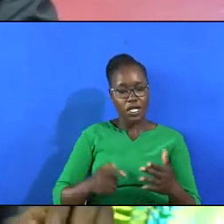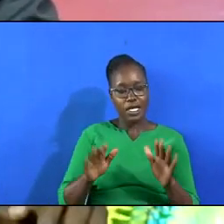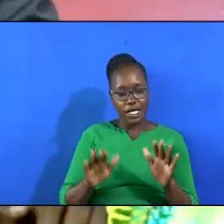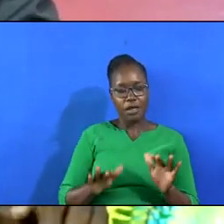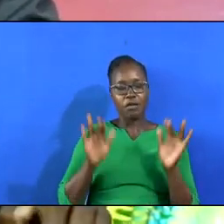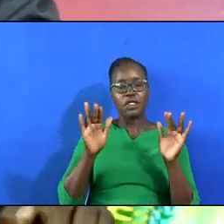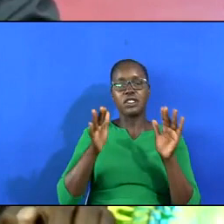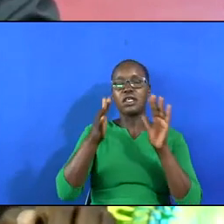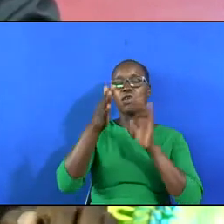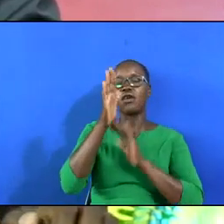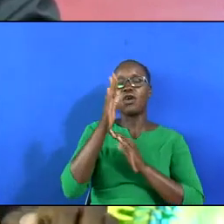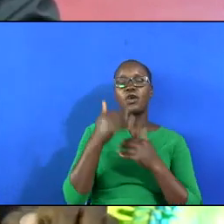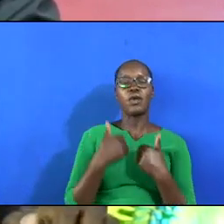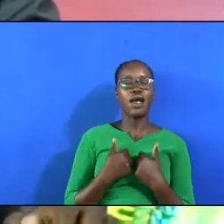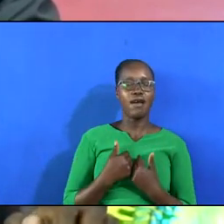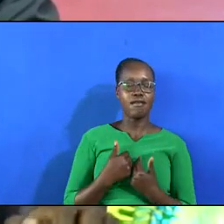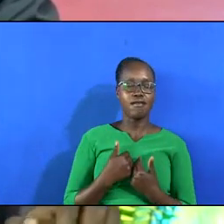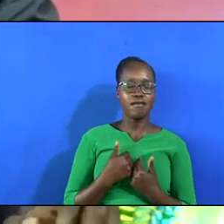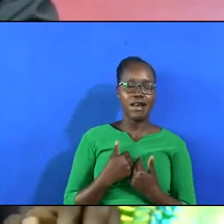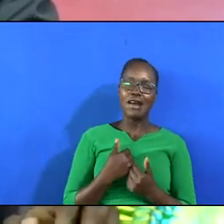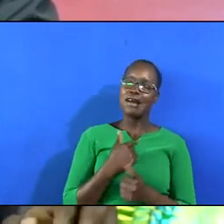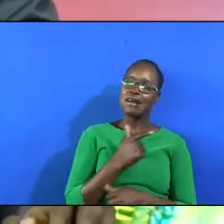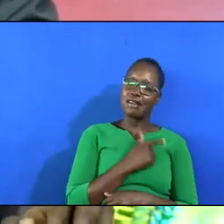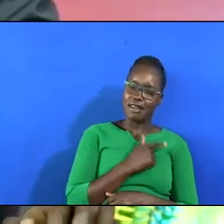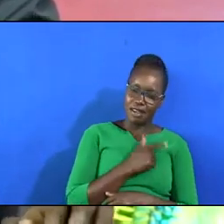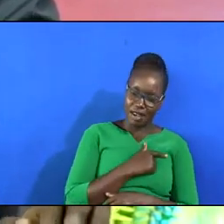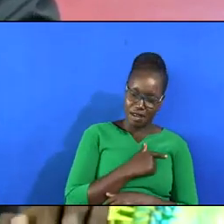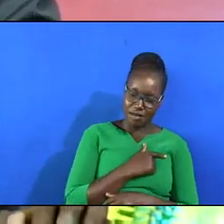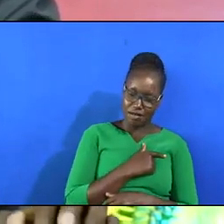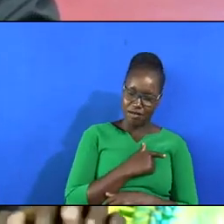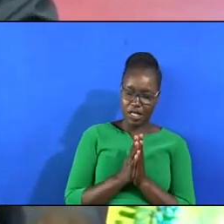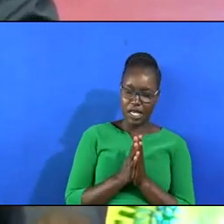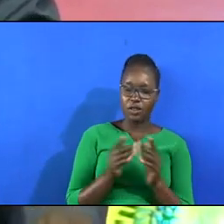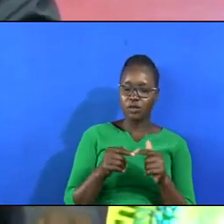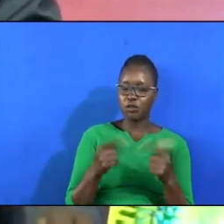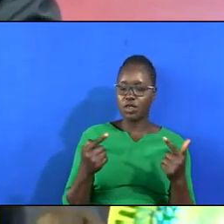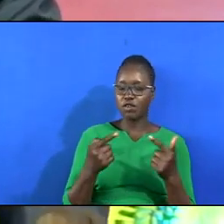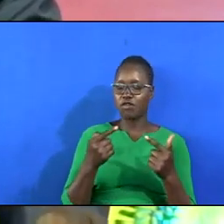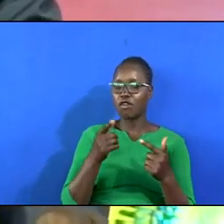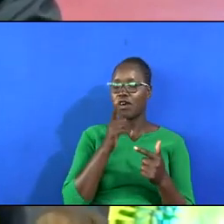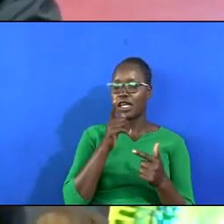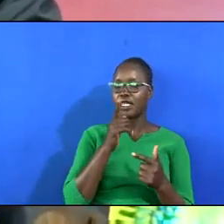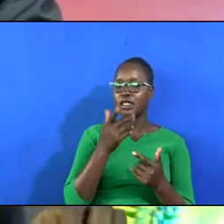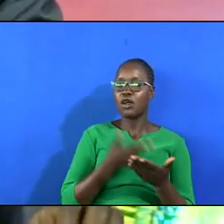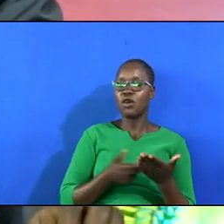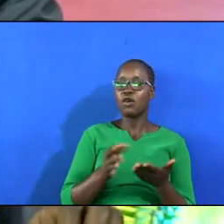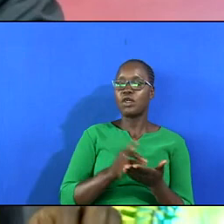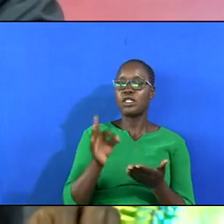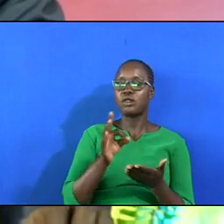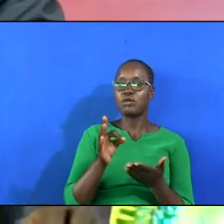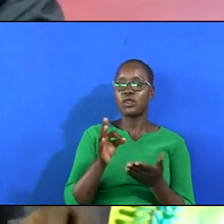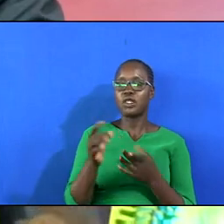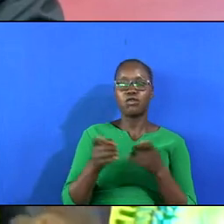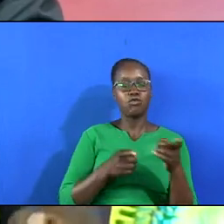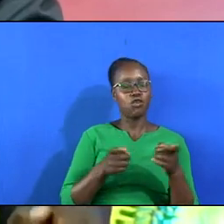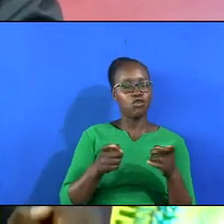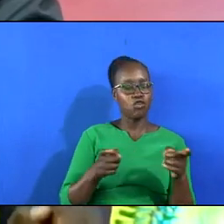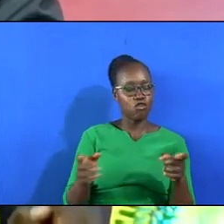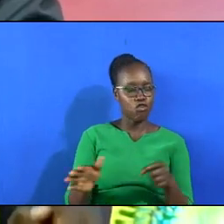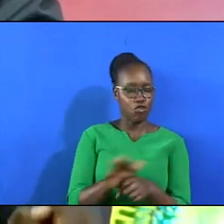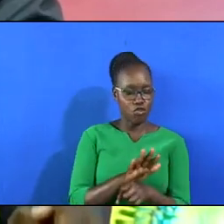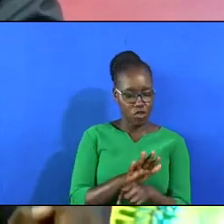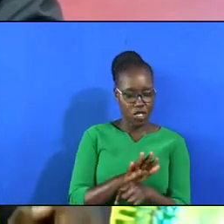God you are That now as we live to go May your Holy Spirit take full control